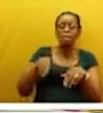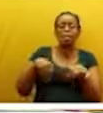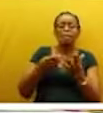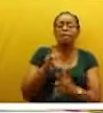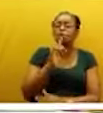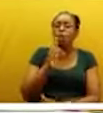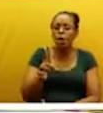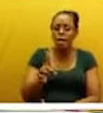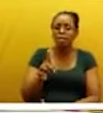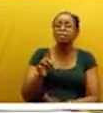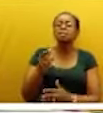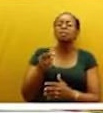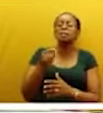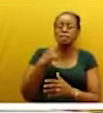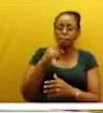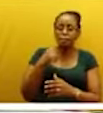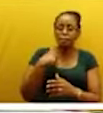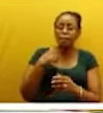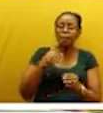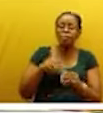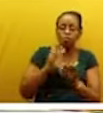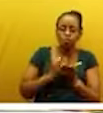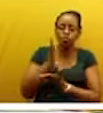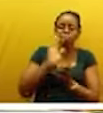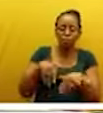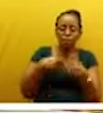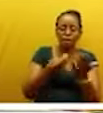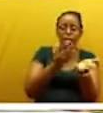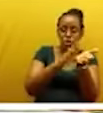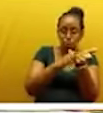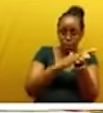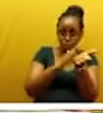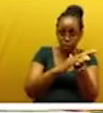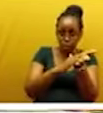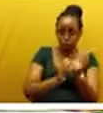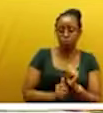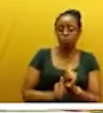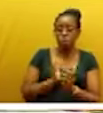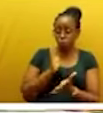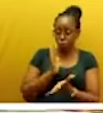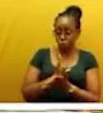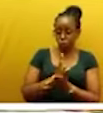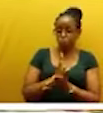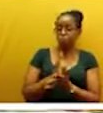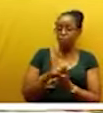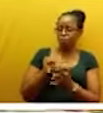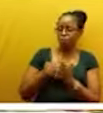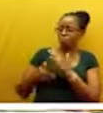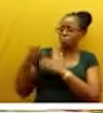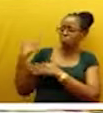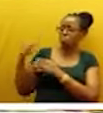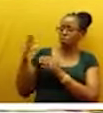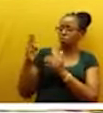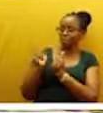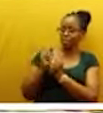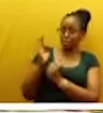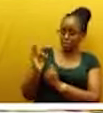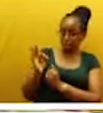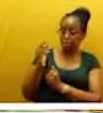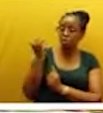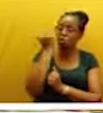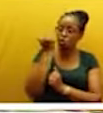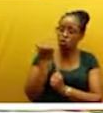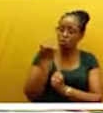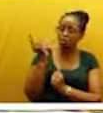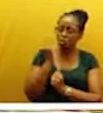reliefs by way of recommendations. Indeed, since 2013, this court has issued